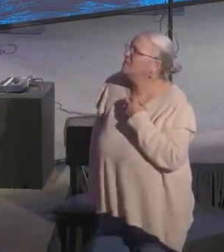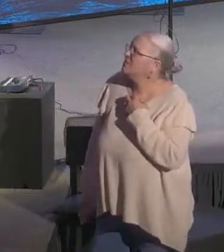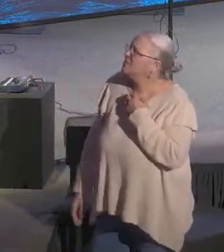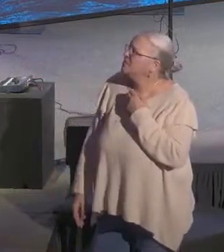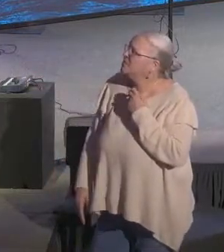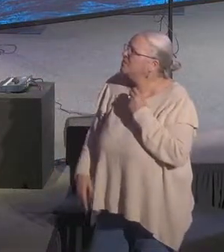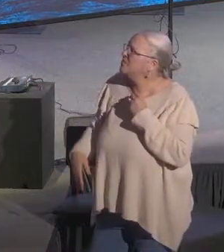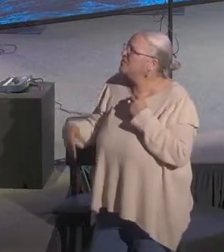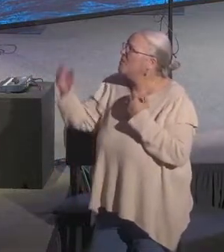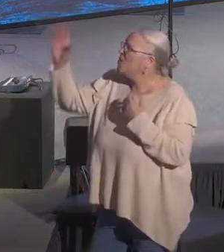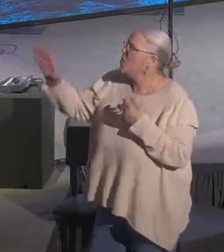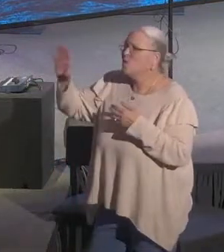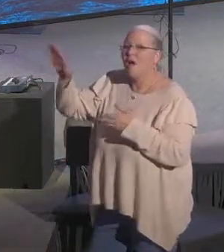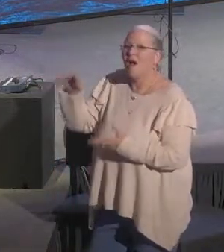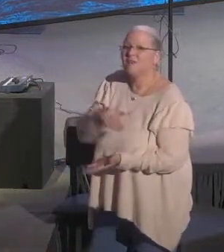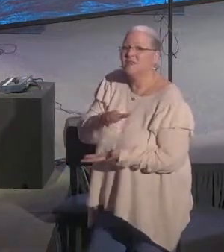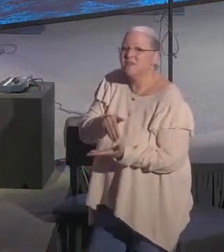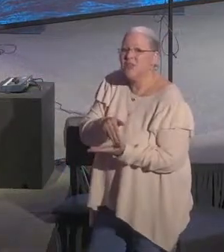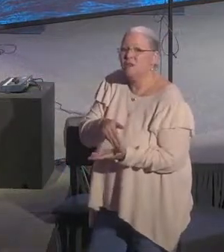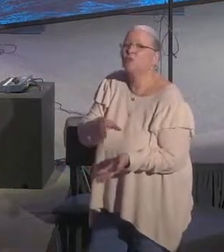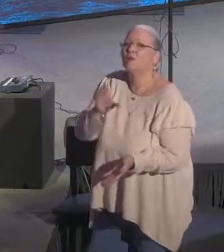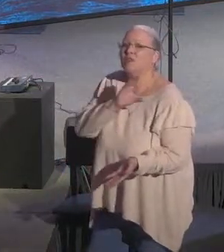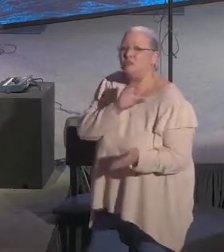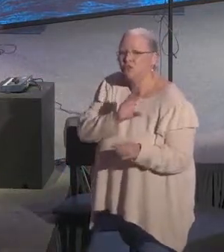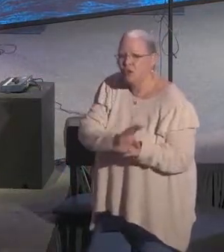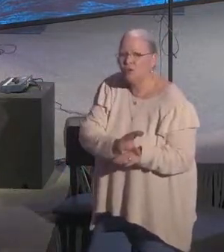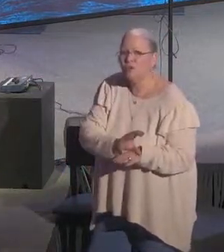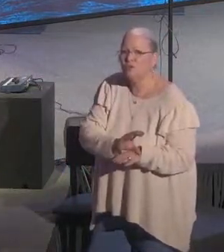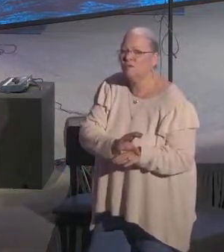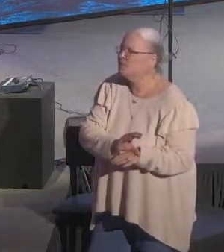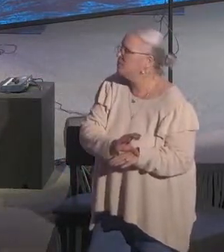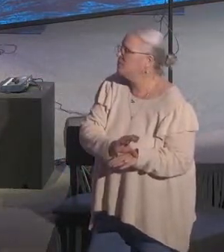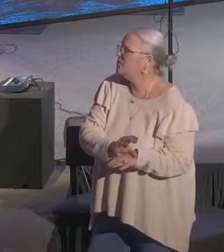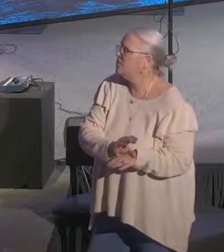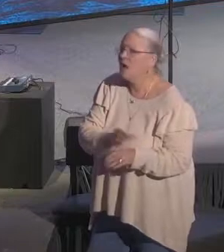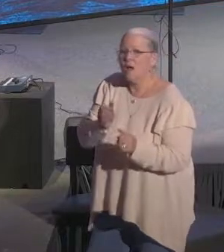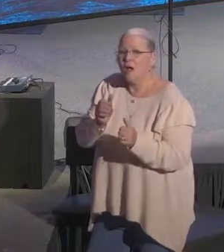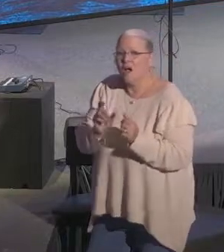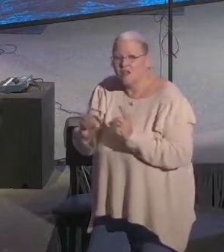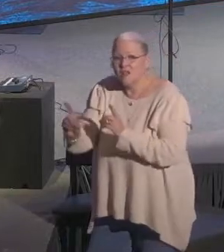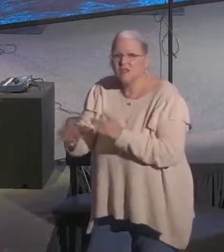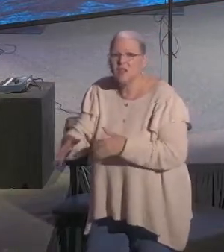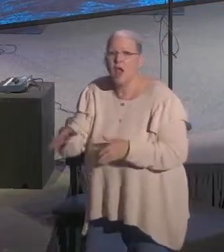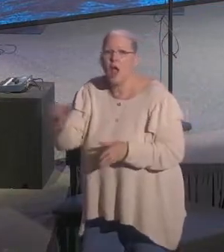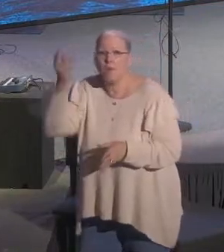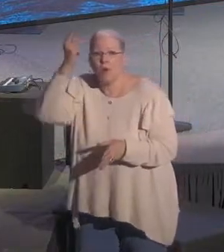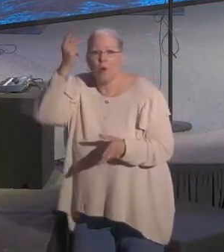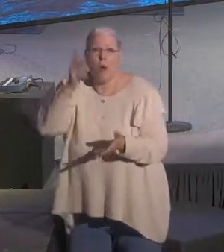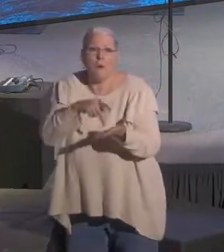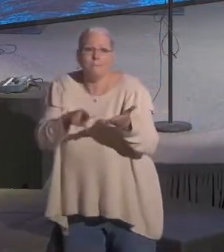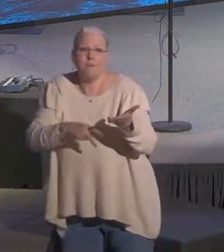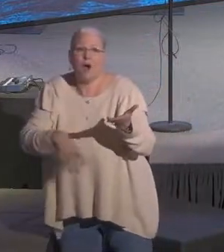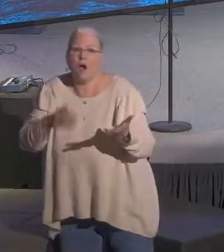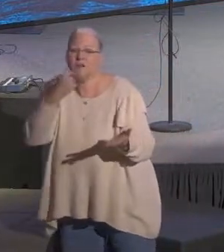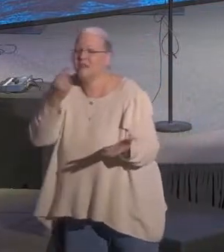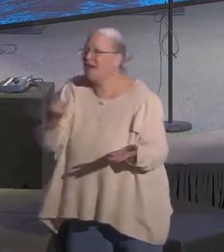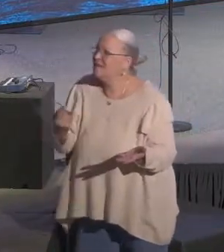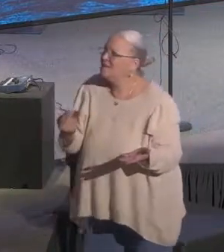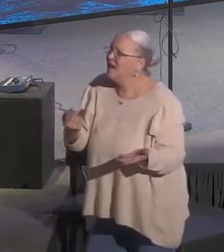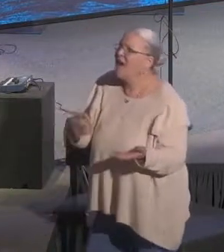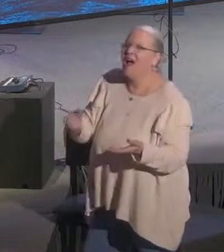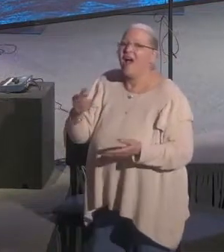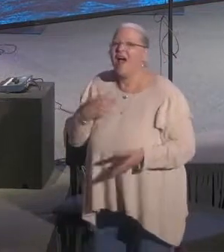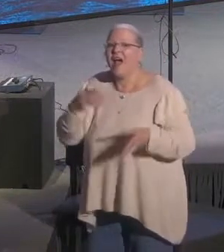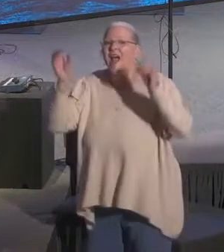The cross is central in the church. The apostle Paul said, I preach Christ and Christ crucified.